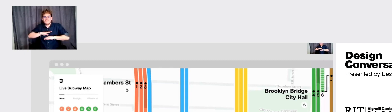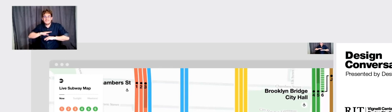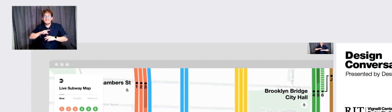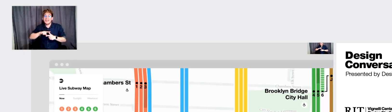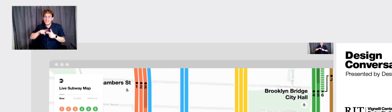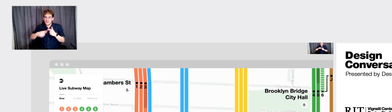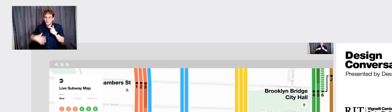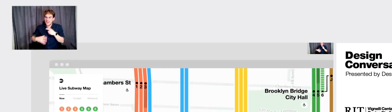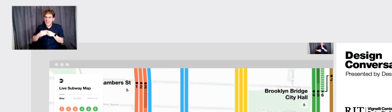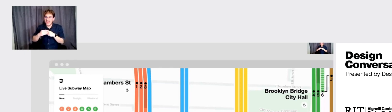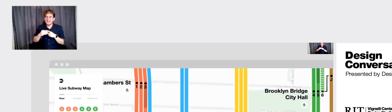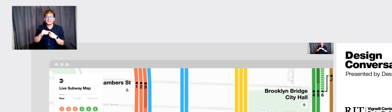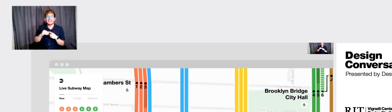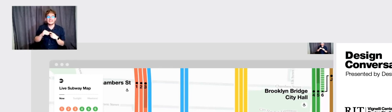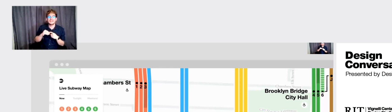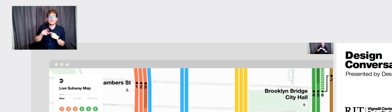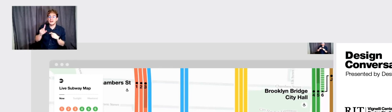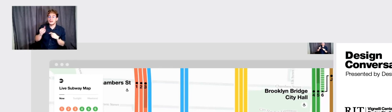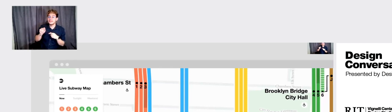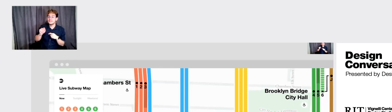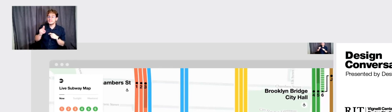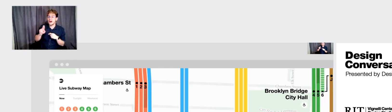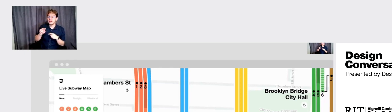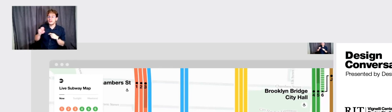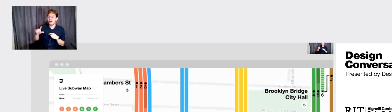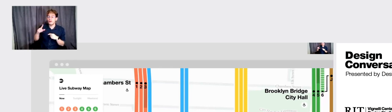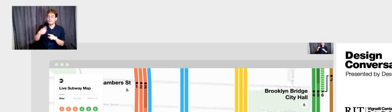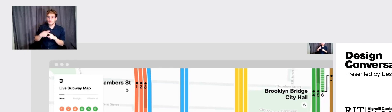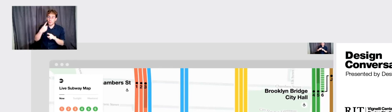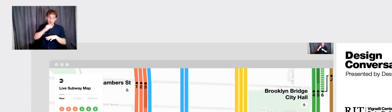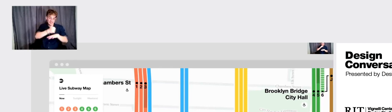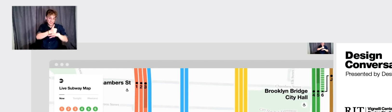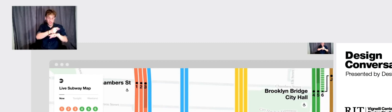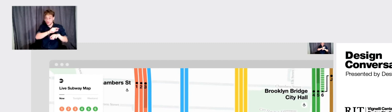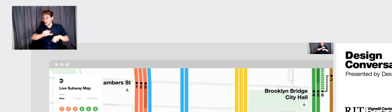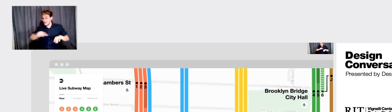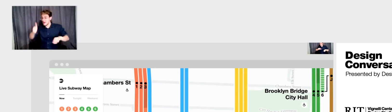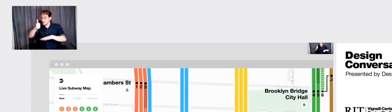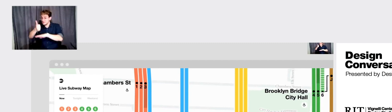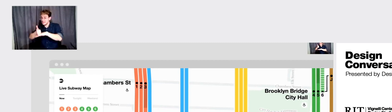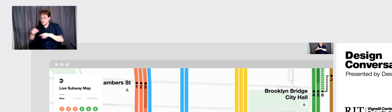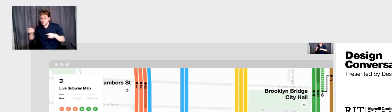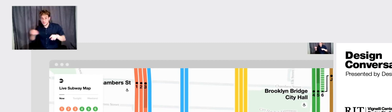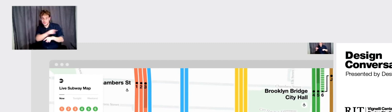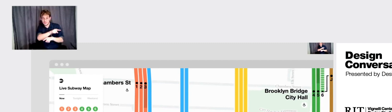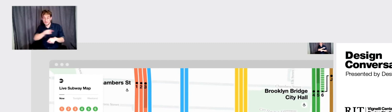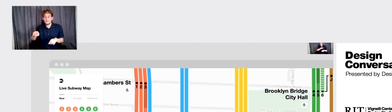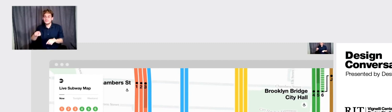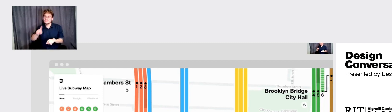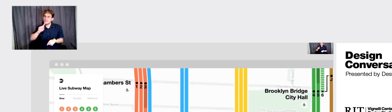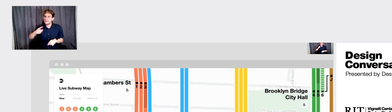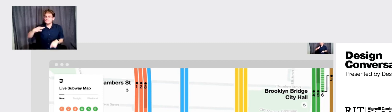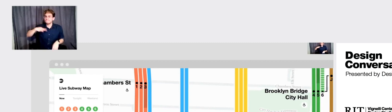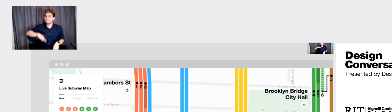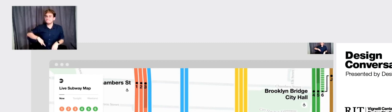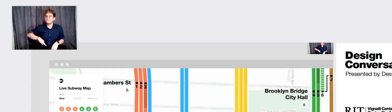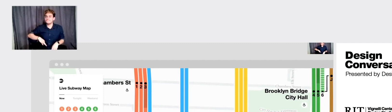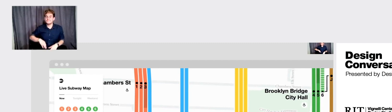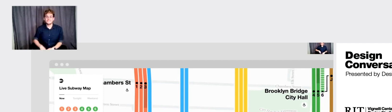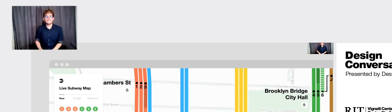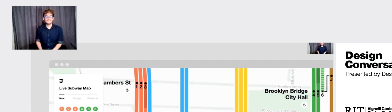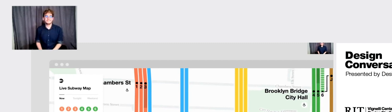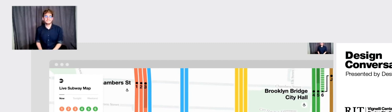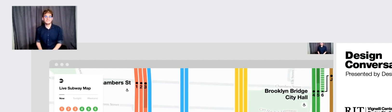the, uh, tunnels, uh, from one station to the other. That is something that, uh, I think it's really useful. So this is the